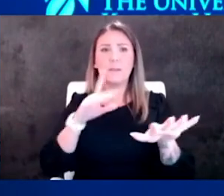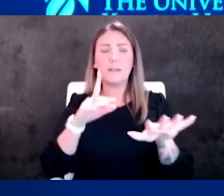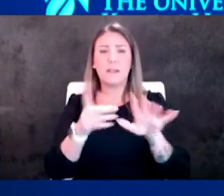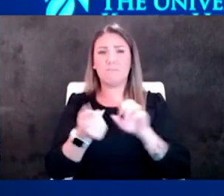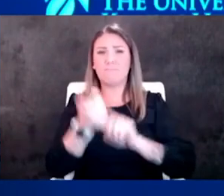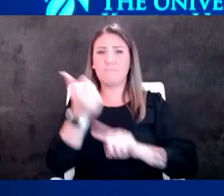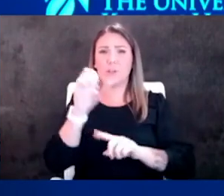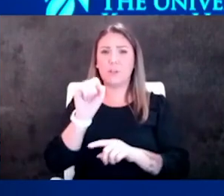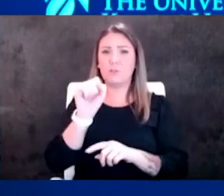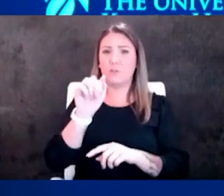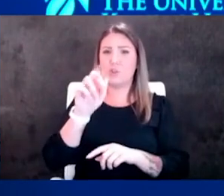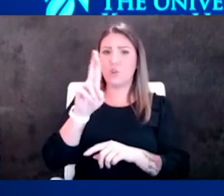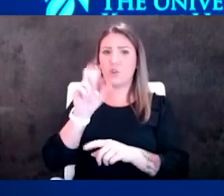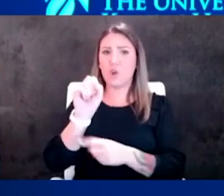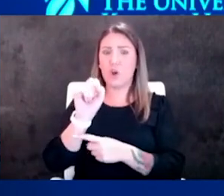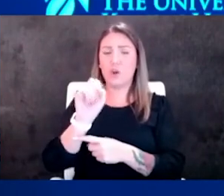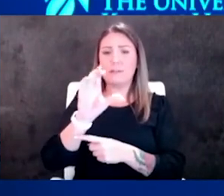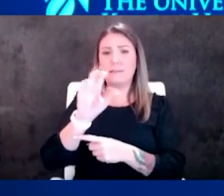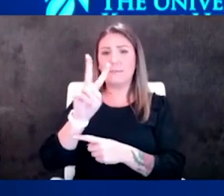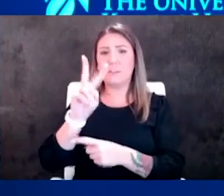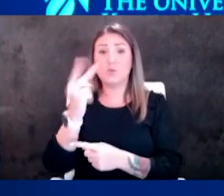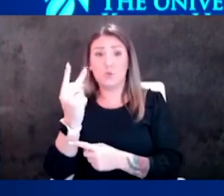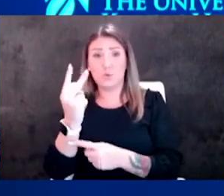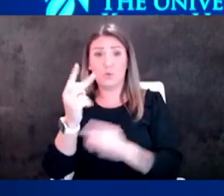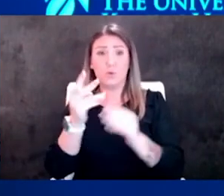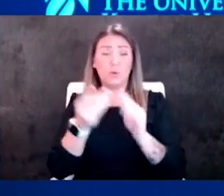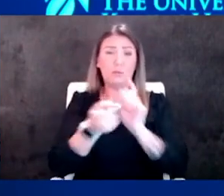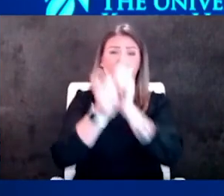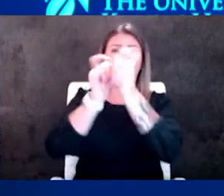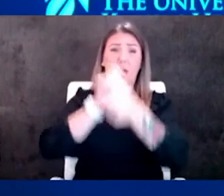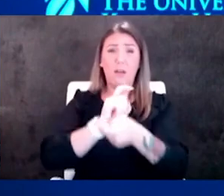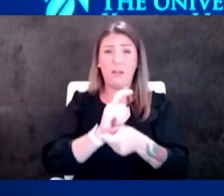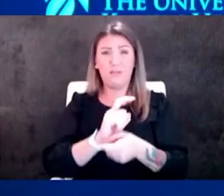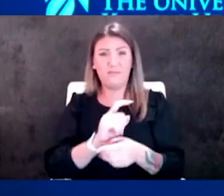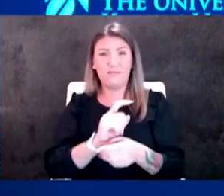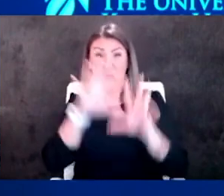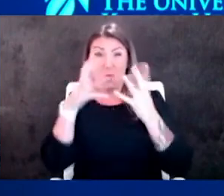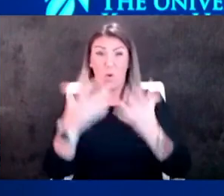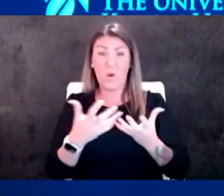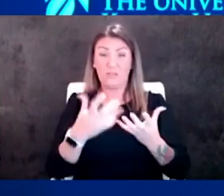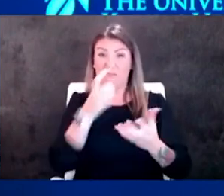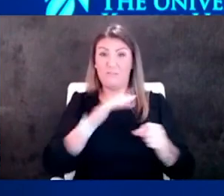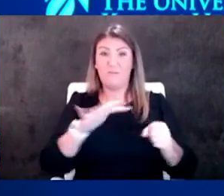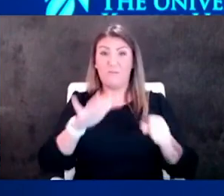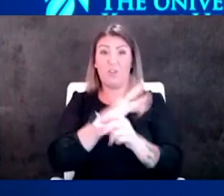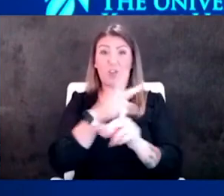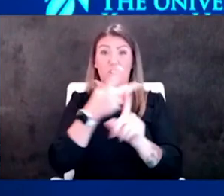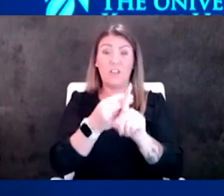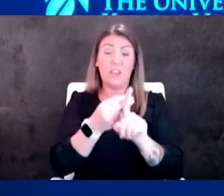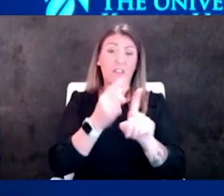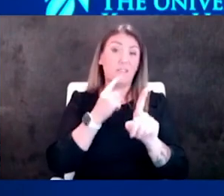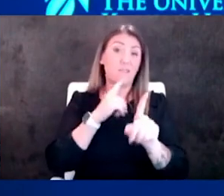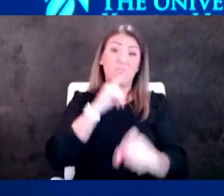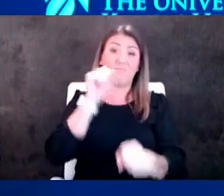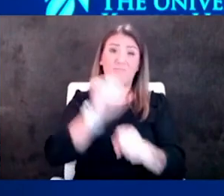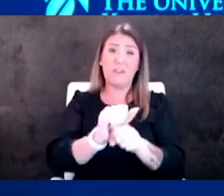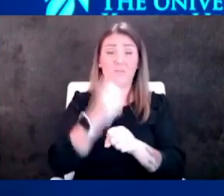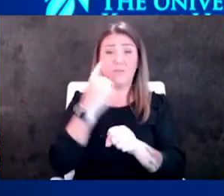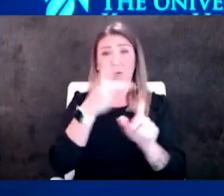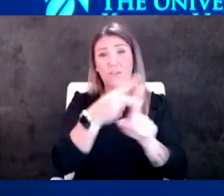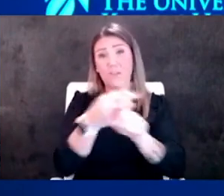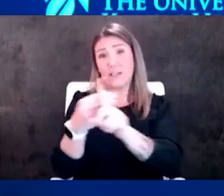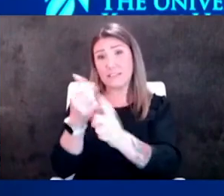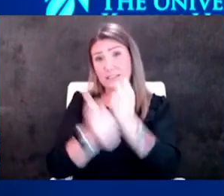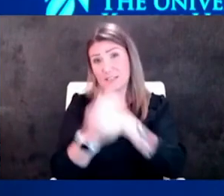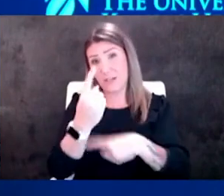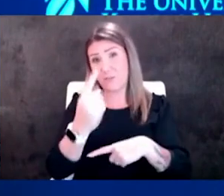so many times already and we never got the world vaccinated and i think unless we're willing to really make a commitment to vaccinating everybody it's going to be